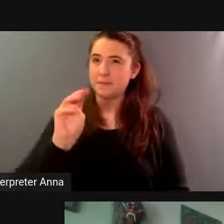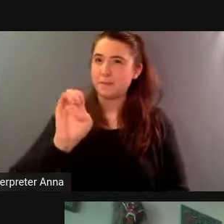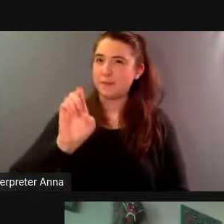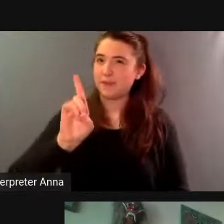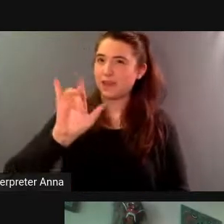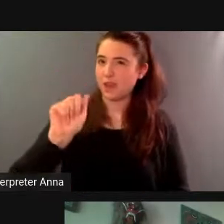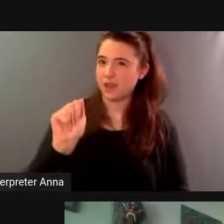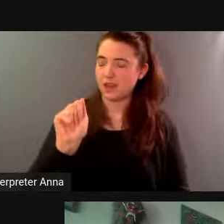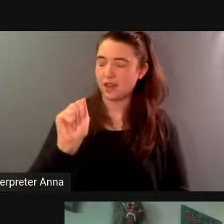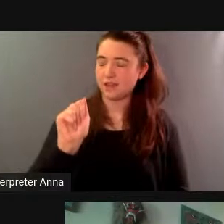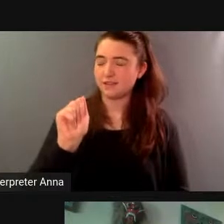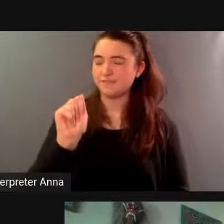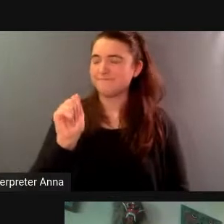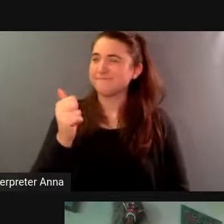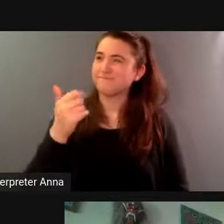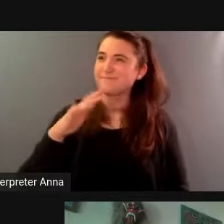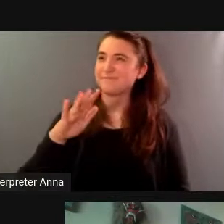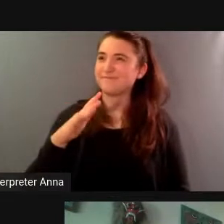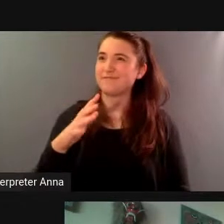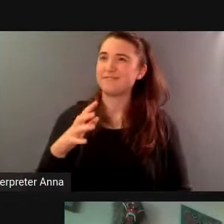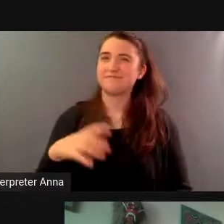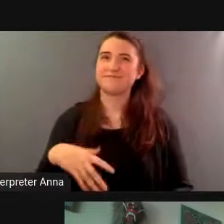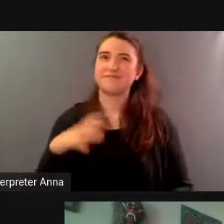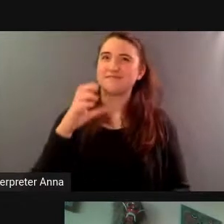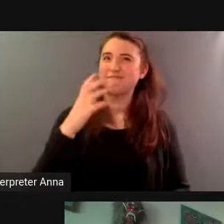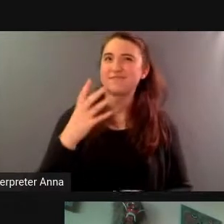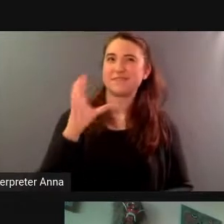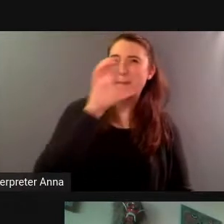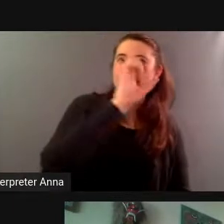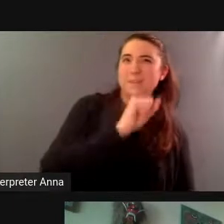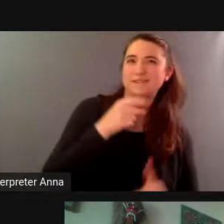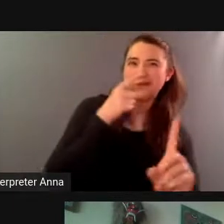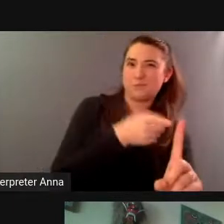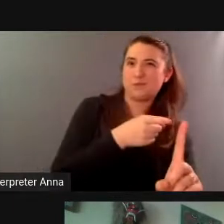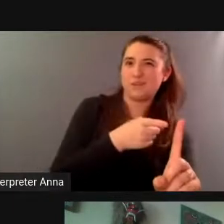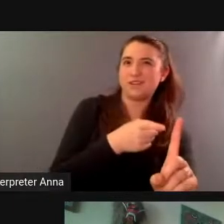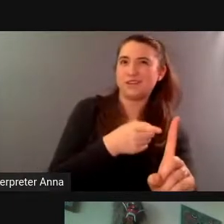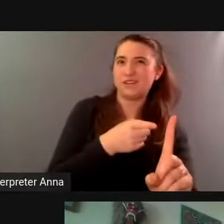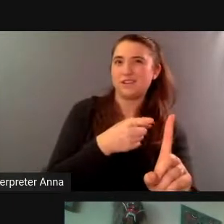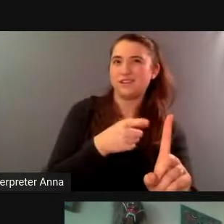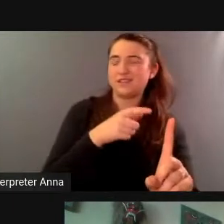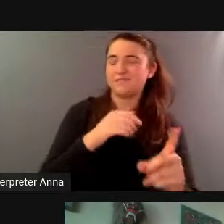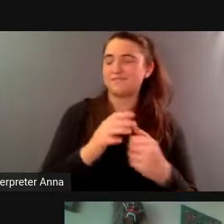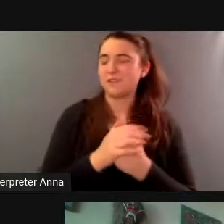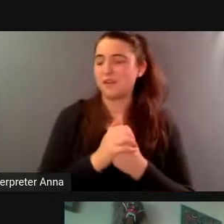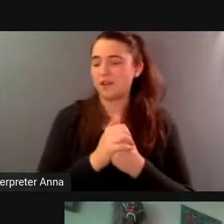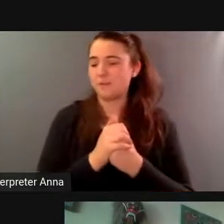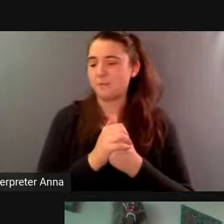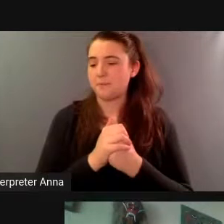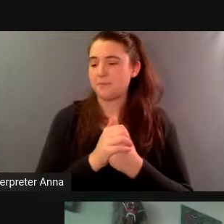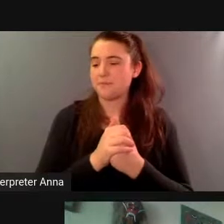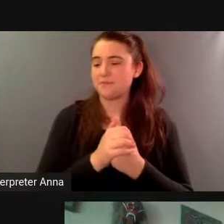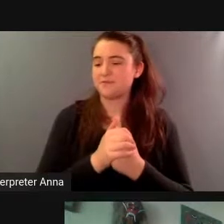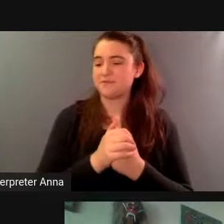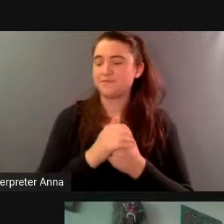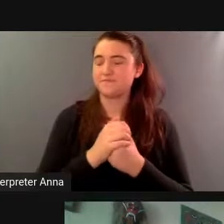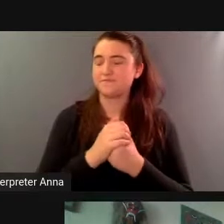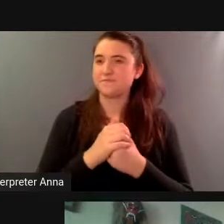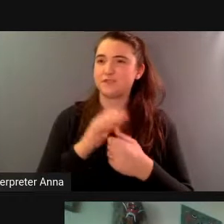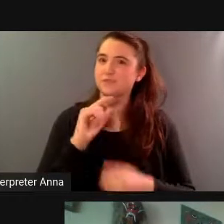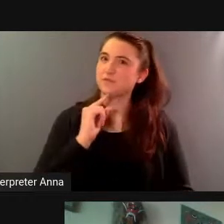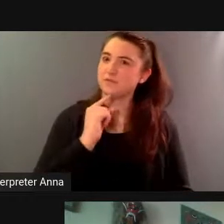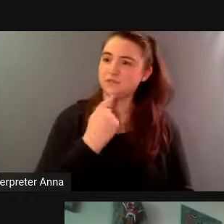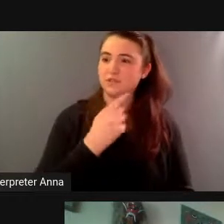guys were doing sort of missed the point it was it was pretty brutal frankly uh so were you wary of of you know